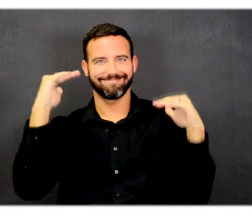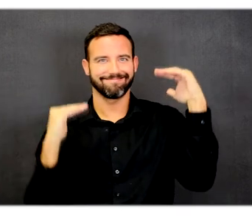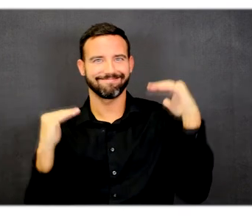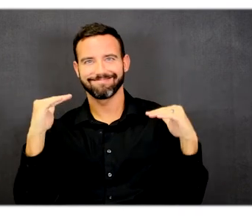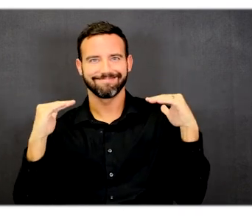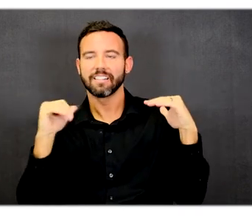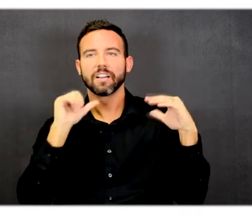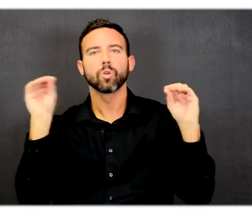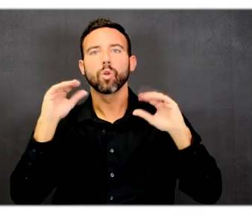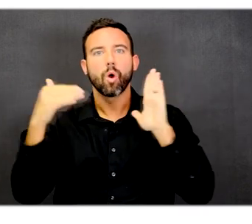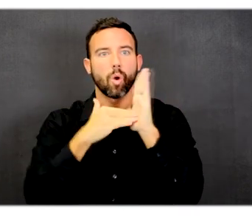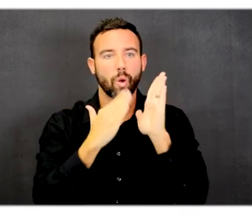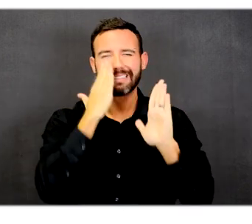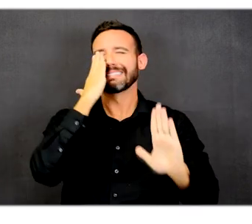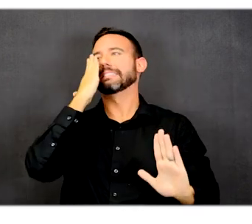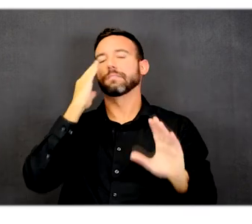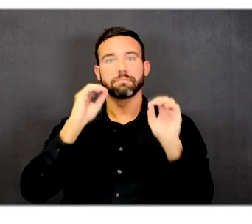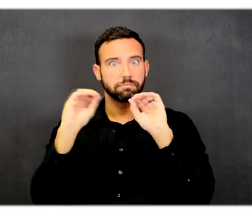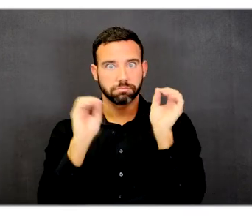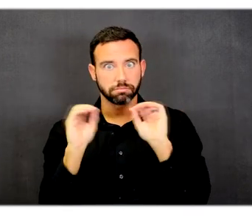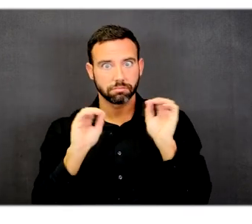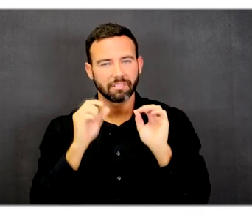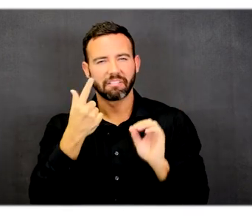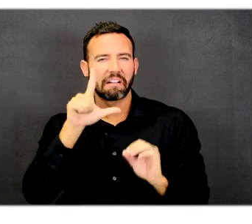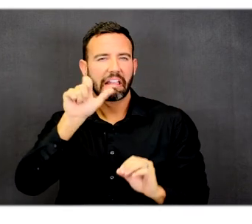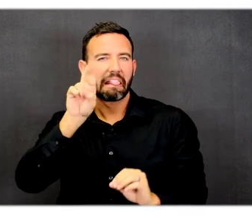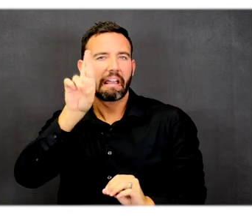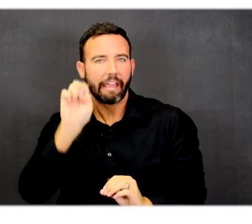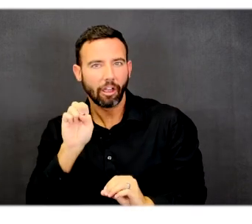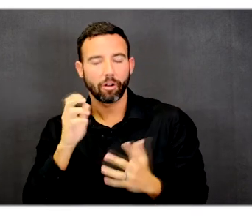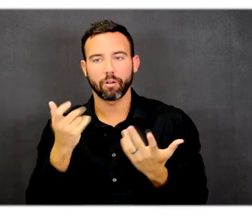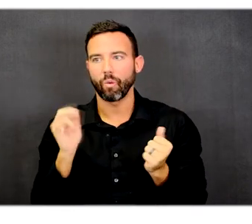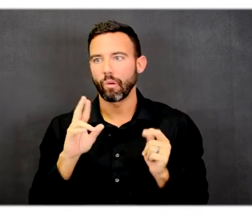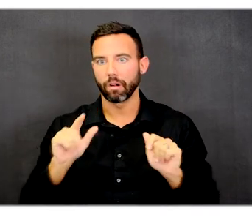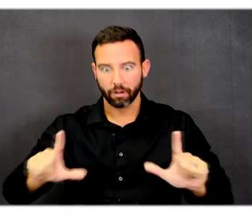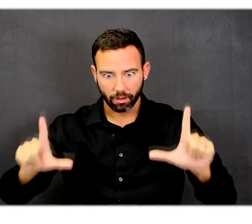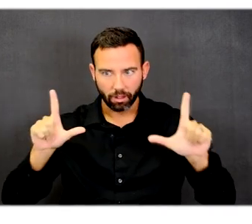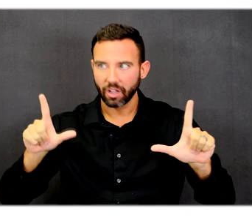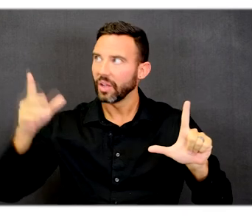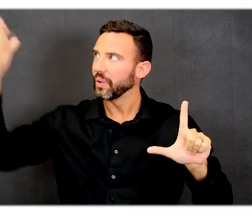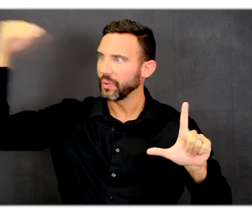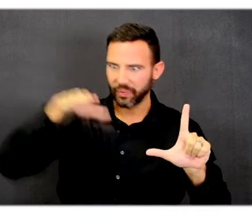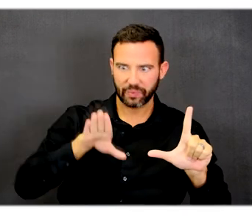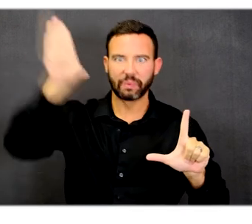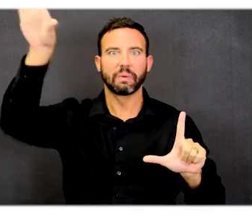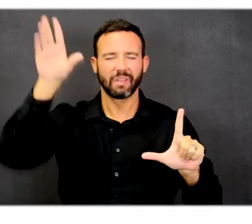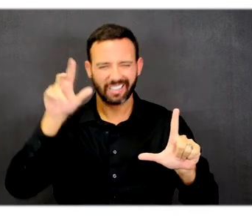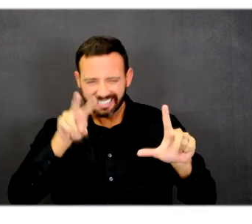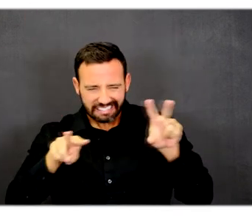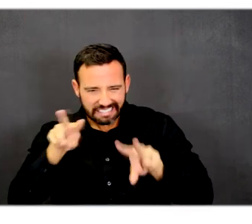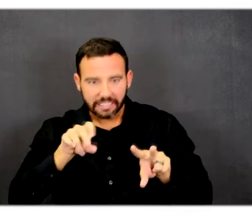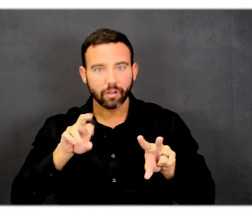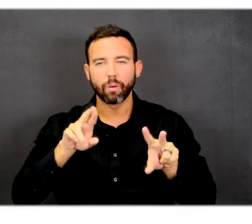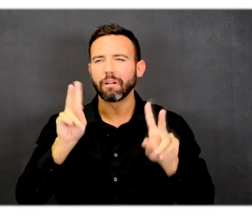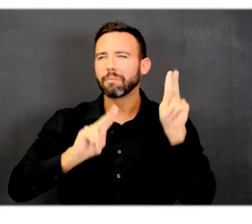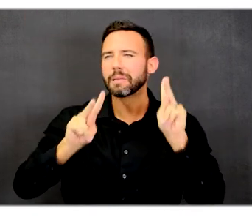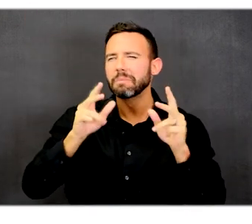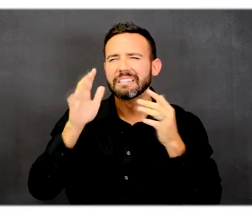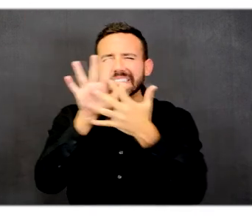Glare can cause difficulty either looking at a screen, just navigating through a space, or identifying people and things.